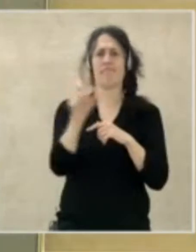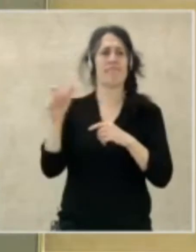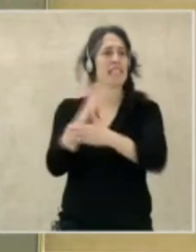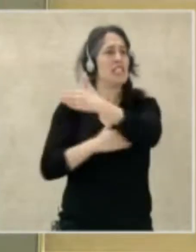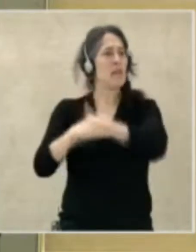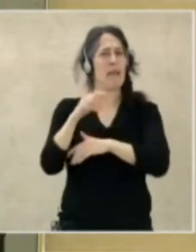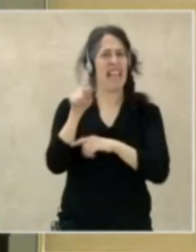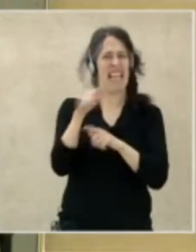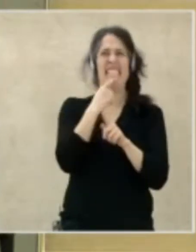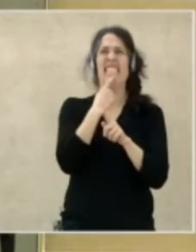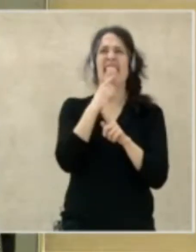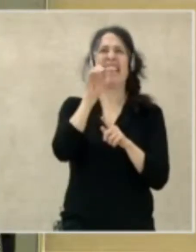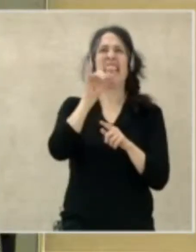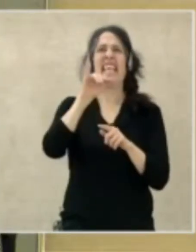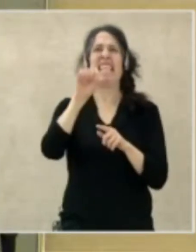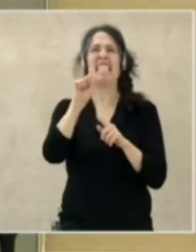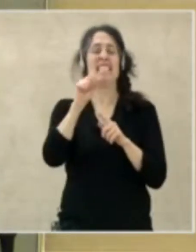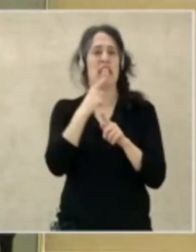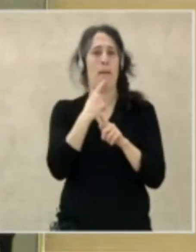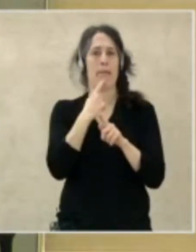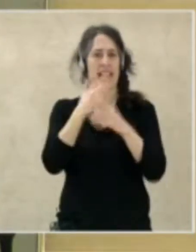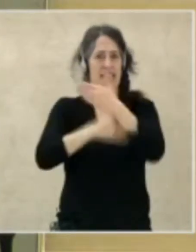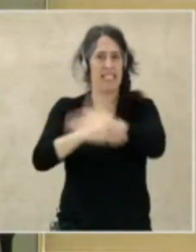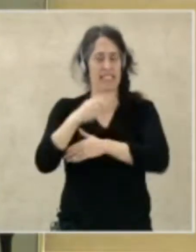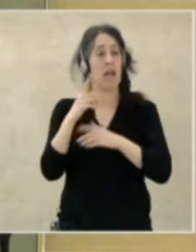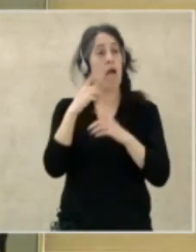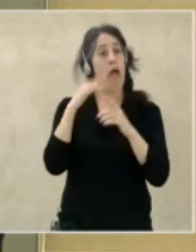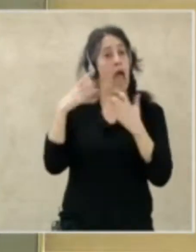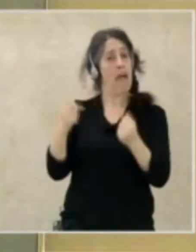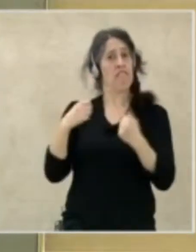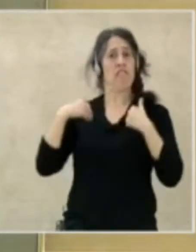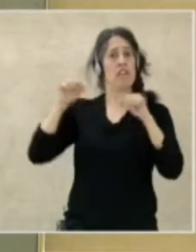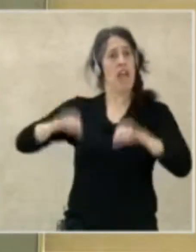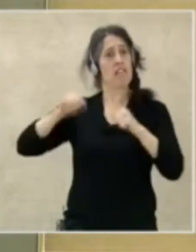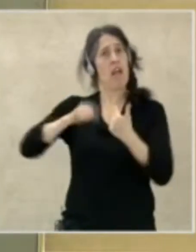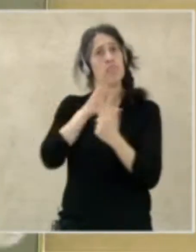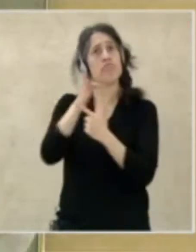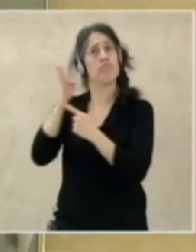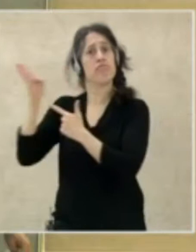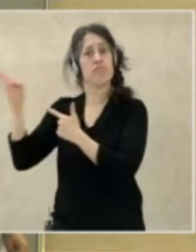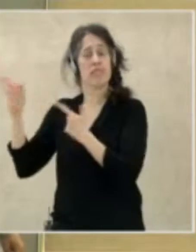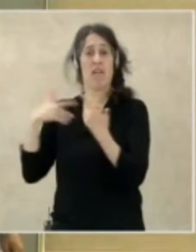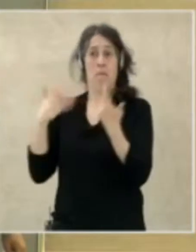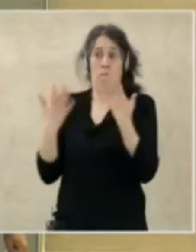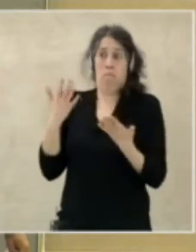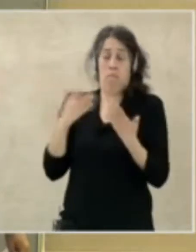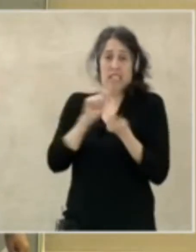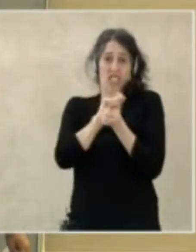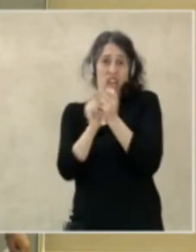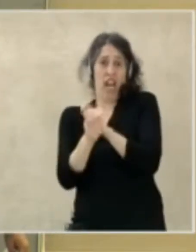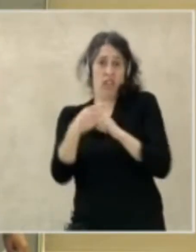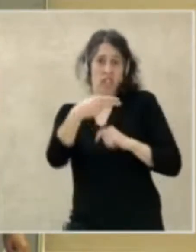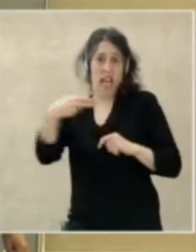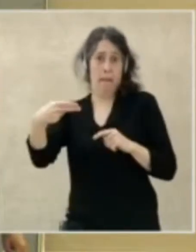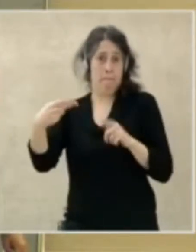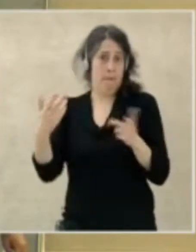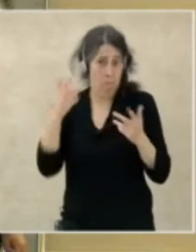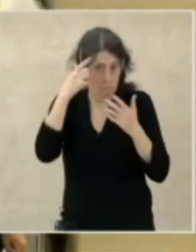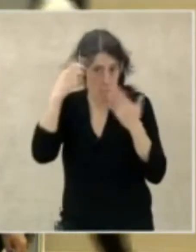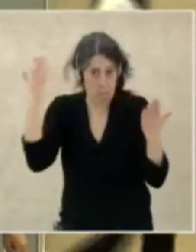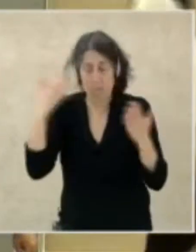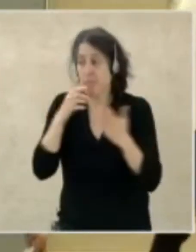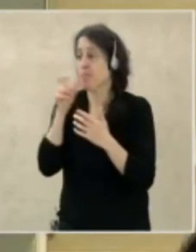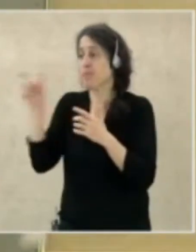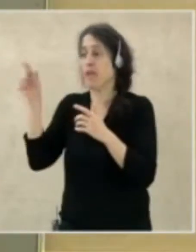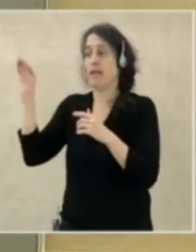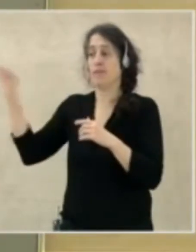term to use? In your report, you have stated that you will visit the countries where you are invited. We are sorry to say that in this